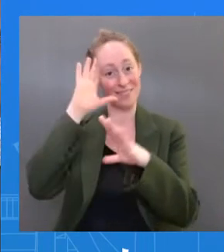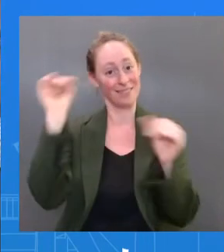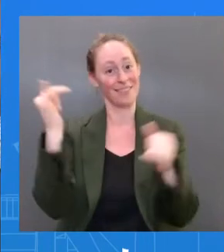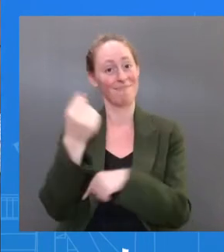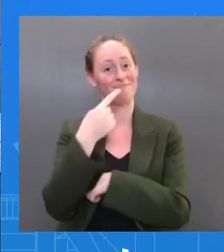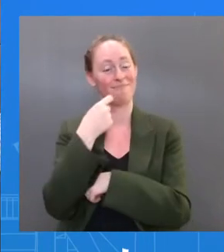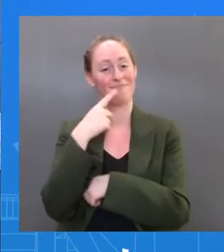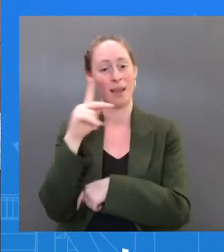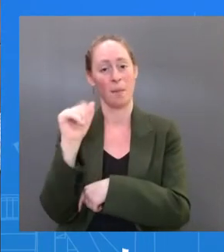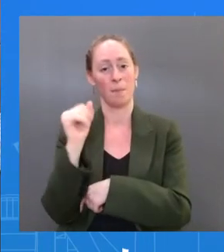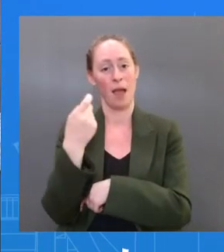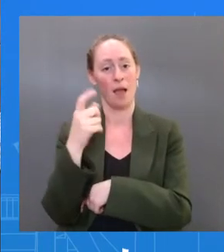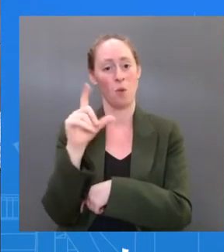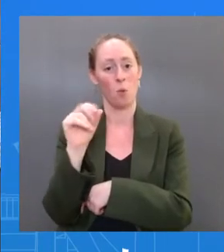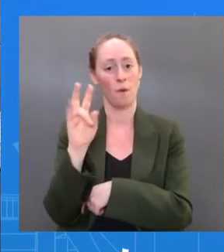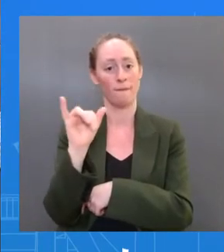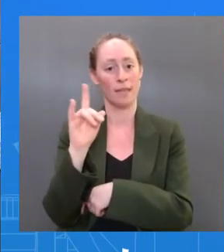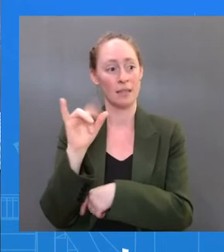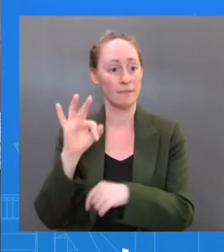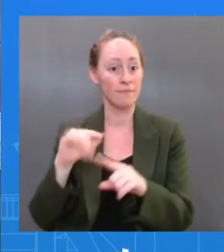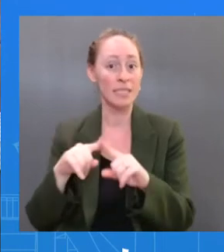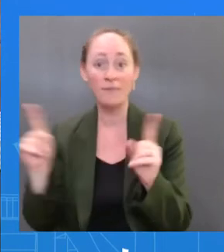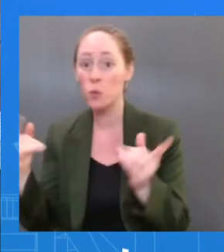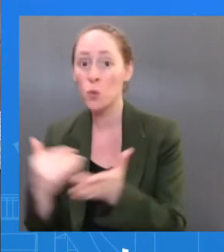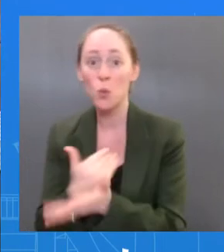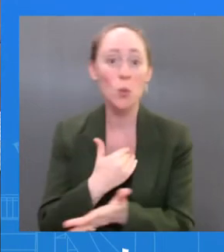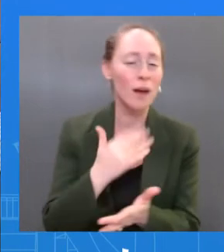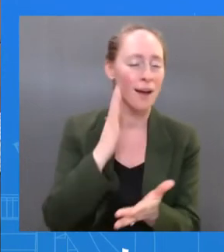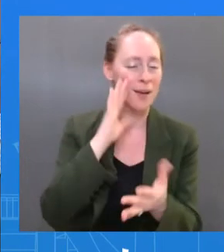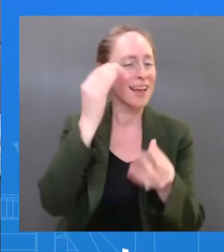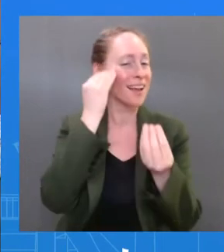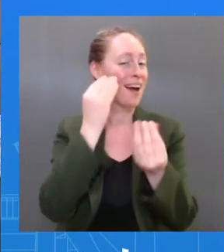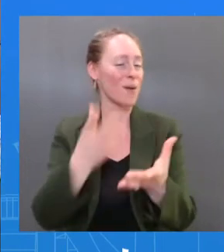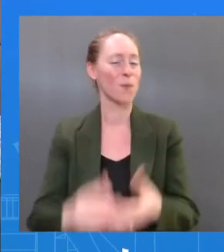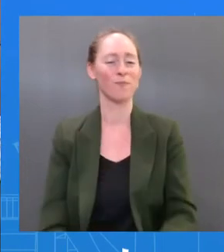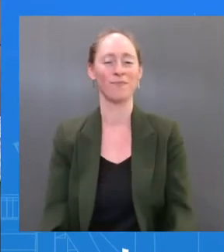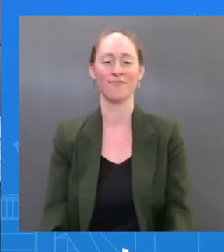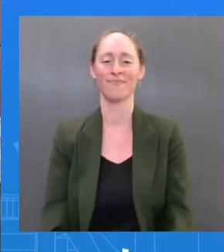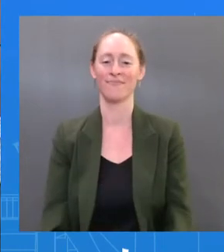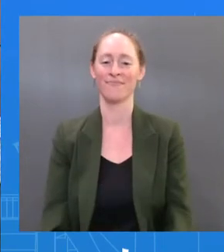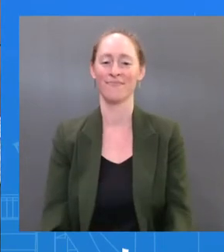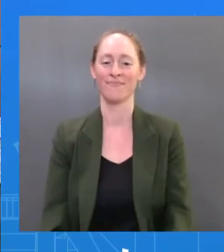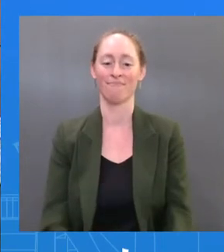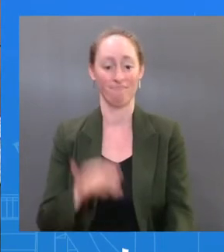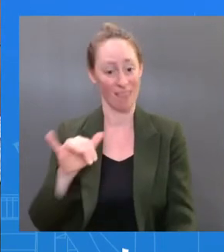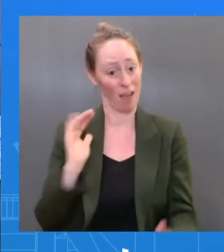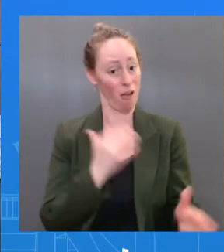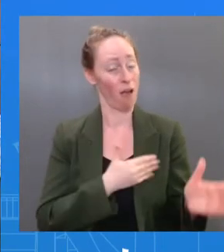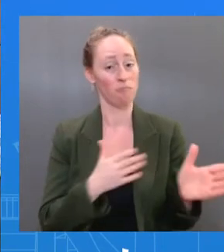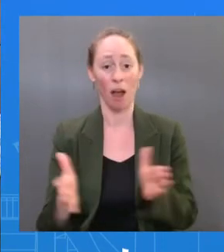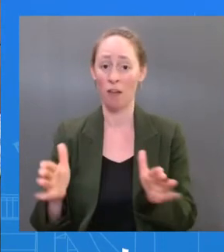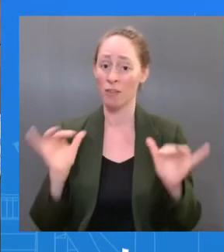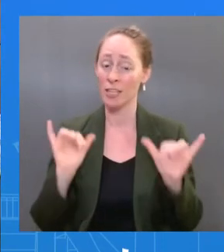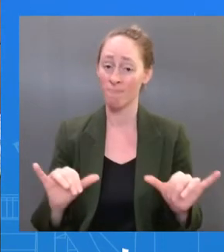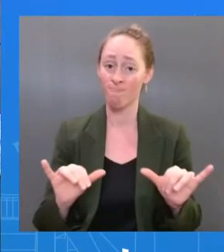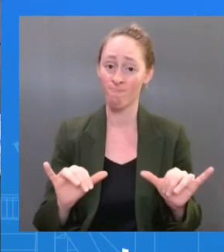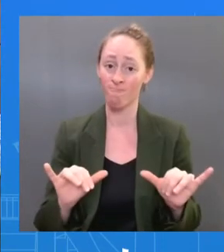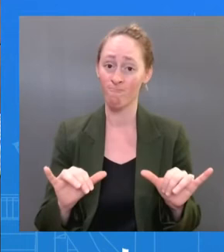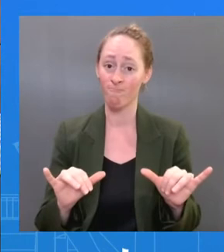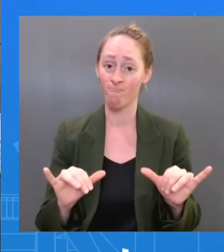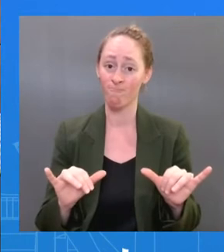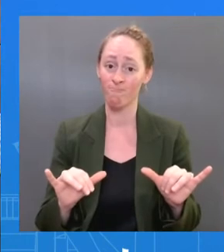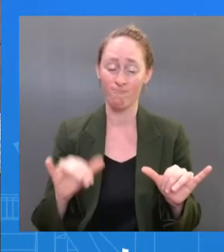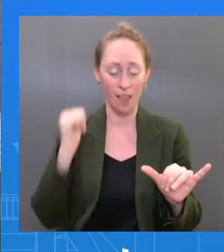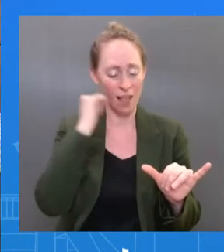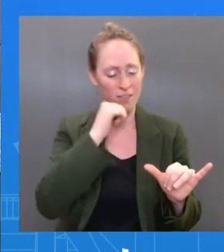share that. And so that's — that's what we're going to do. We're going to continue to have daily — daily updates to all of you. I think this